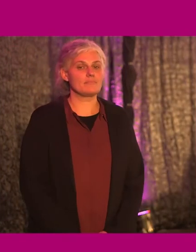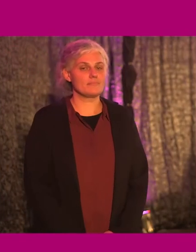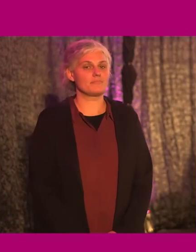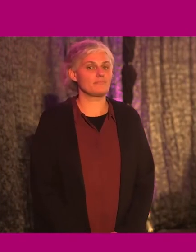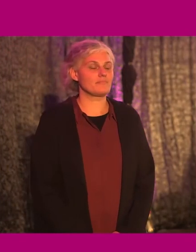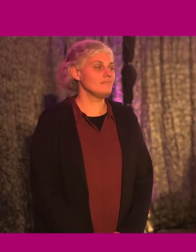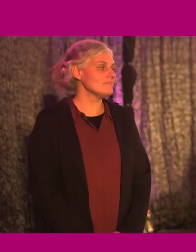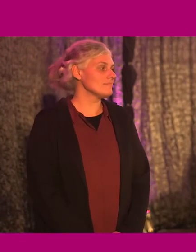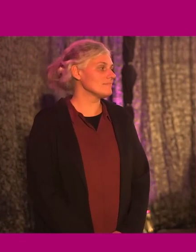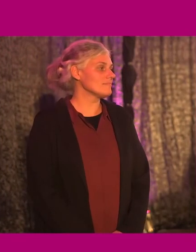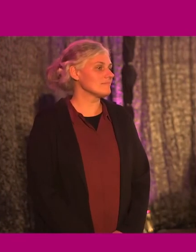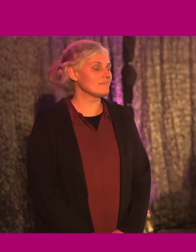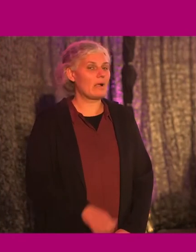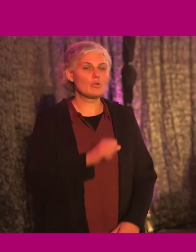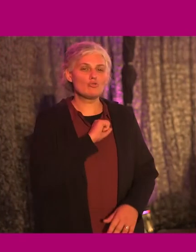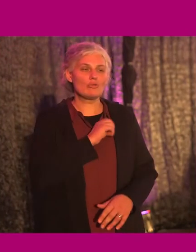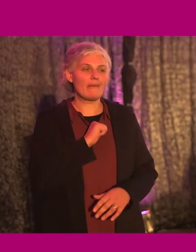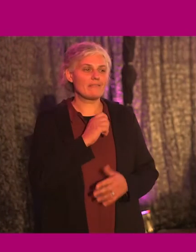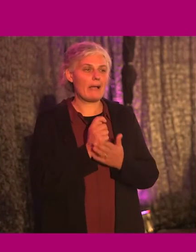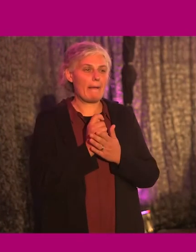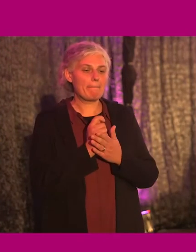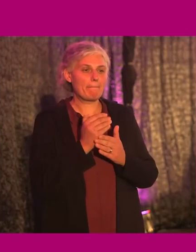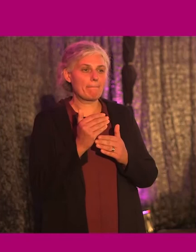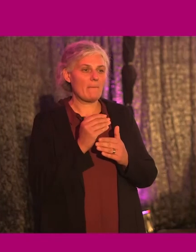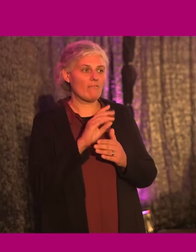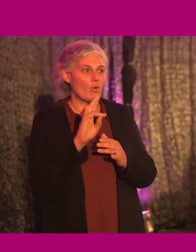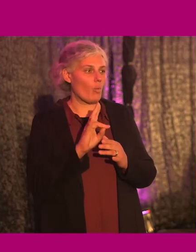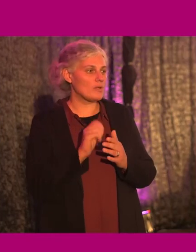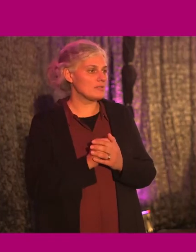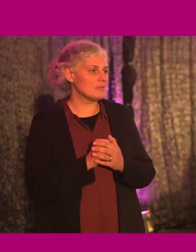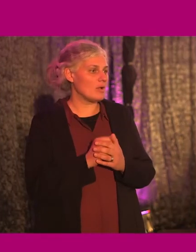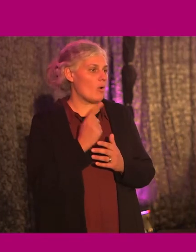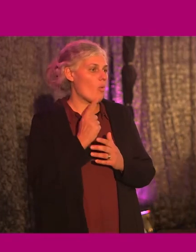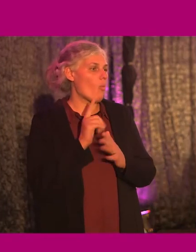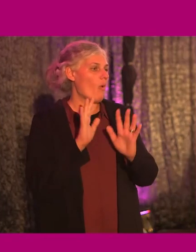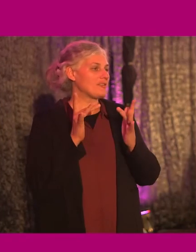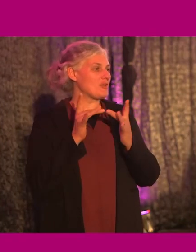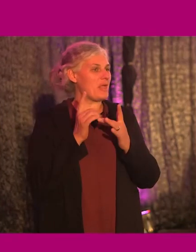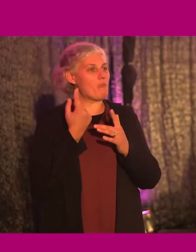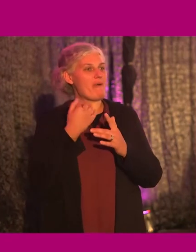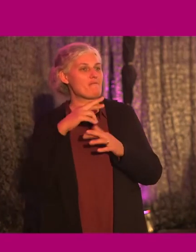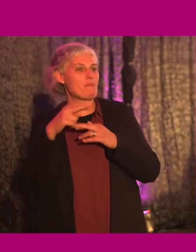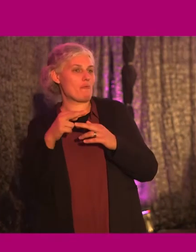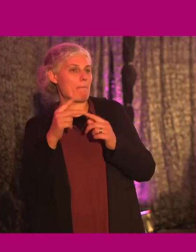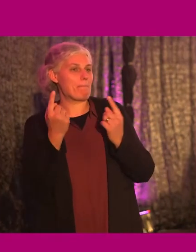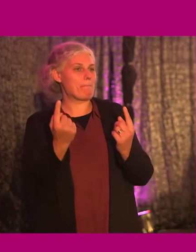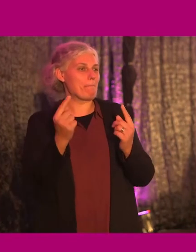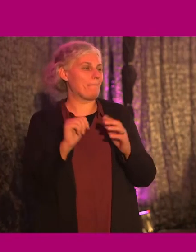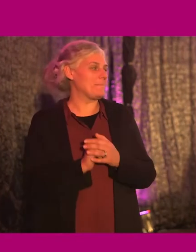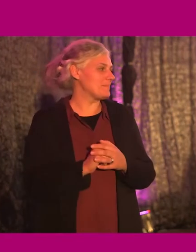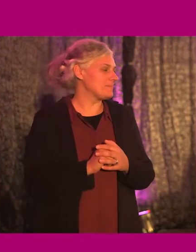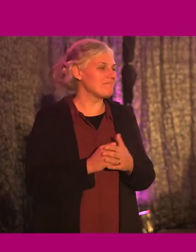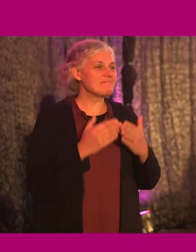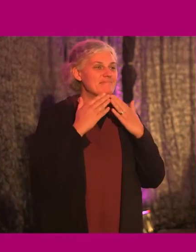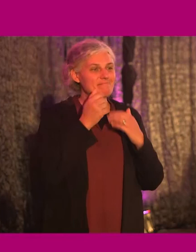community. right. I'm not sure if we have time for questions. One, one online question. So, thank you